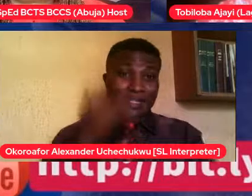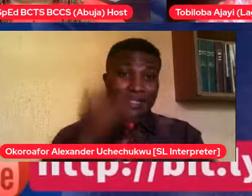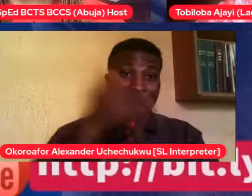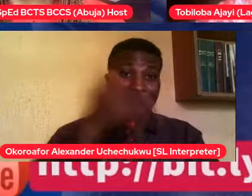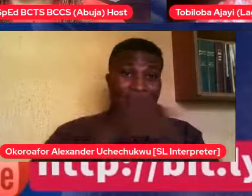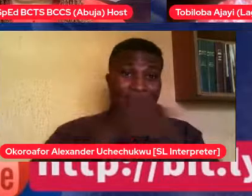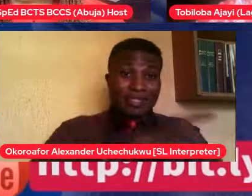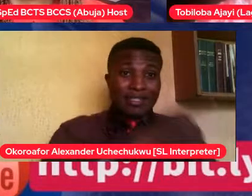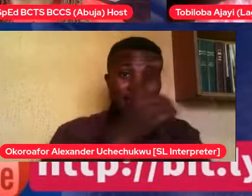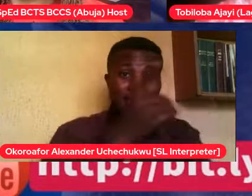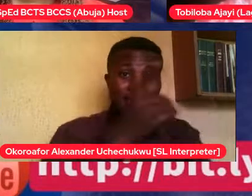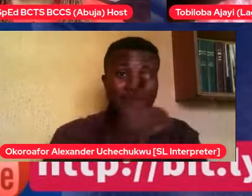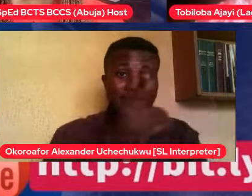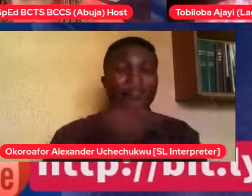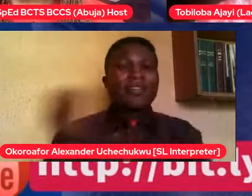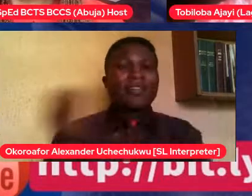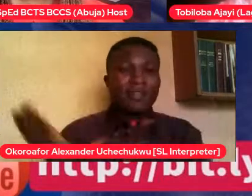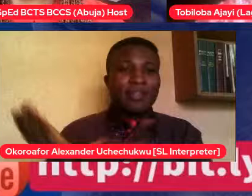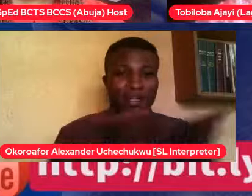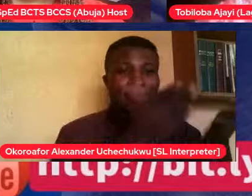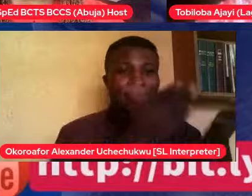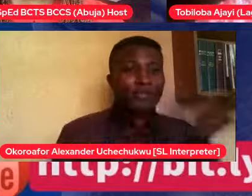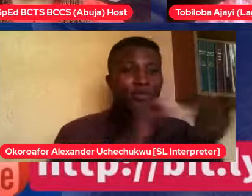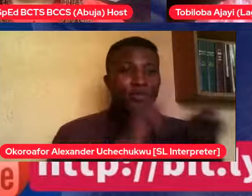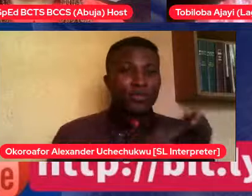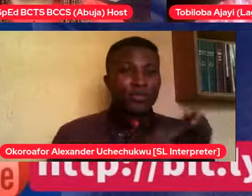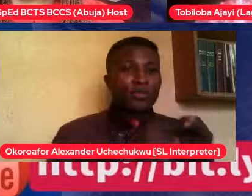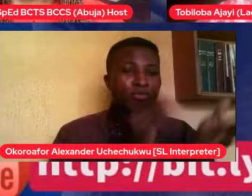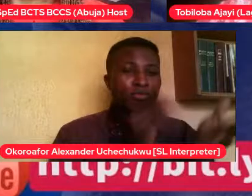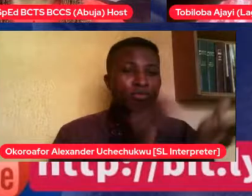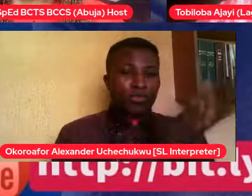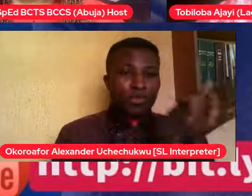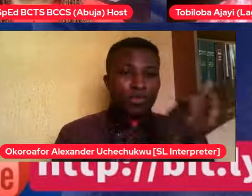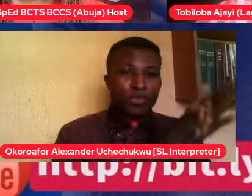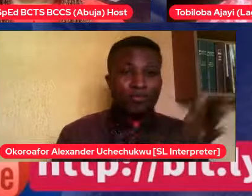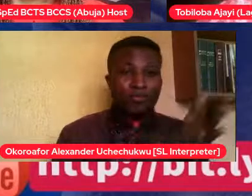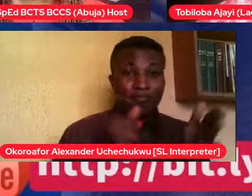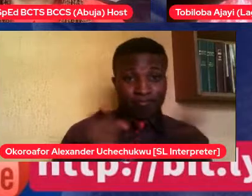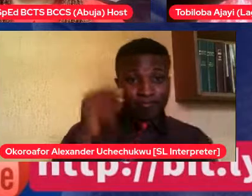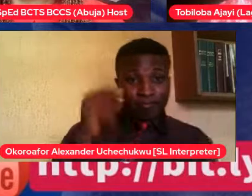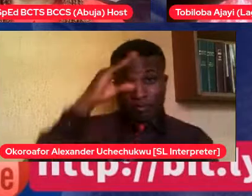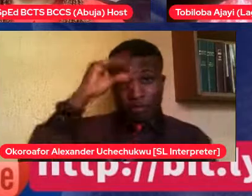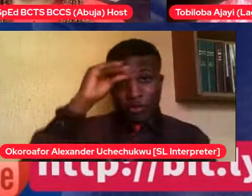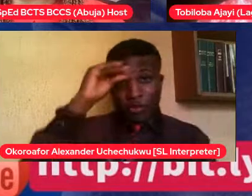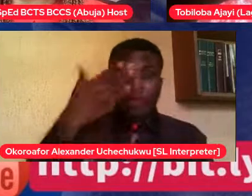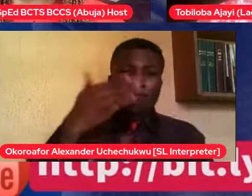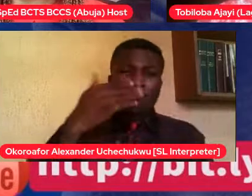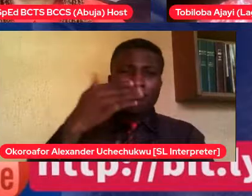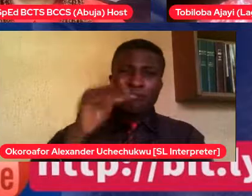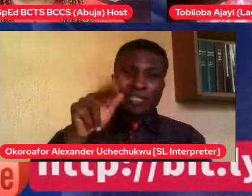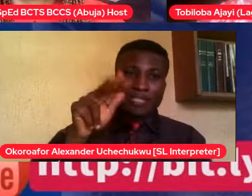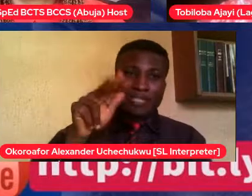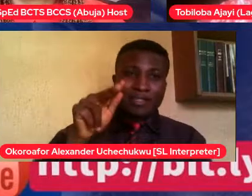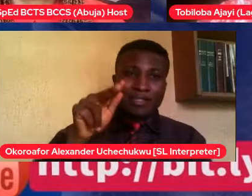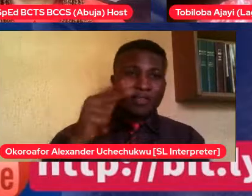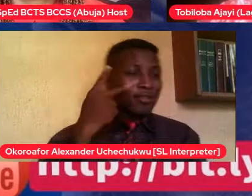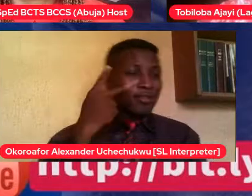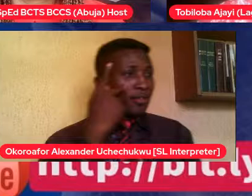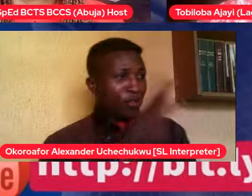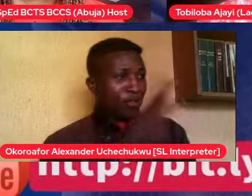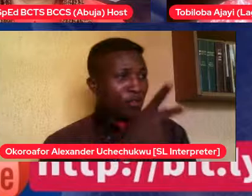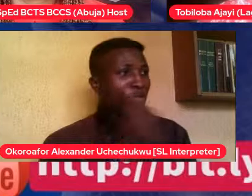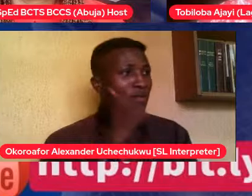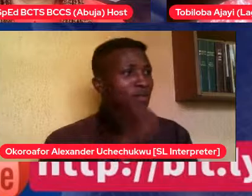13 years old. Amina is 12, but they are in the same class. So, he saw Amina, said, Amina, how are you? What class are you?